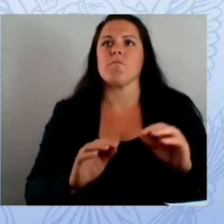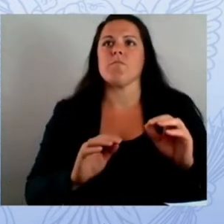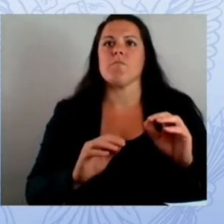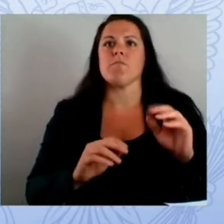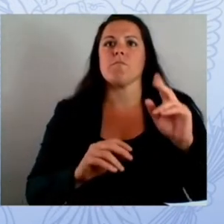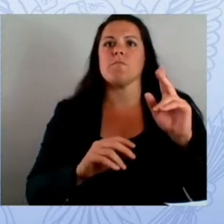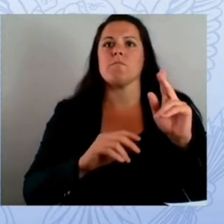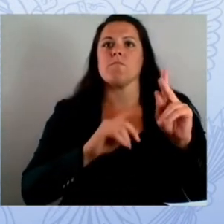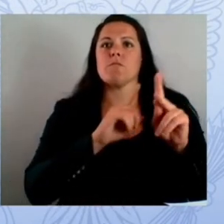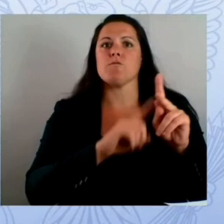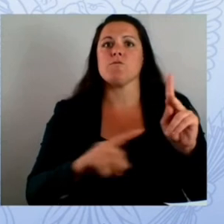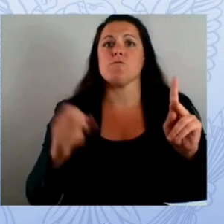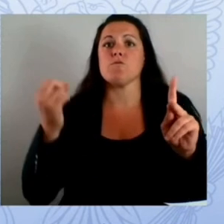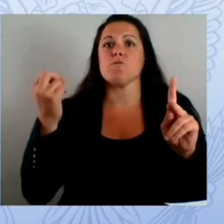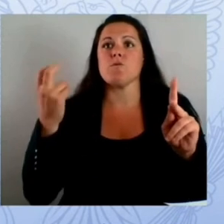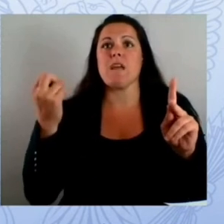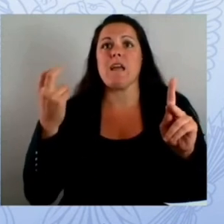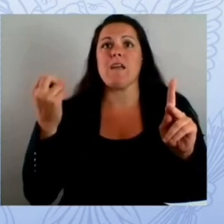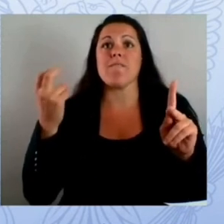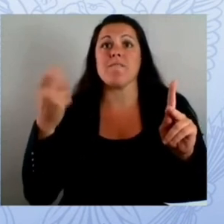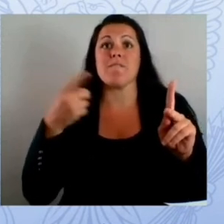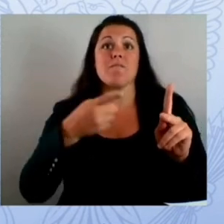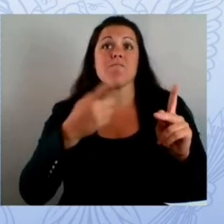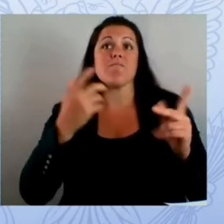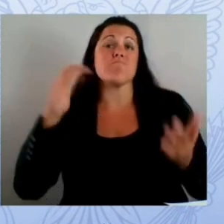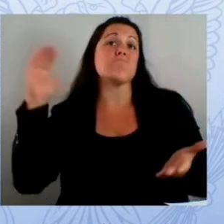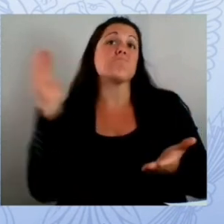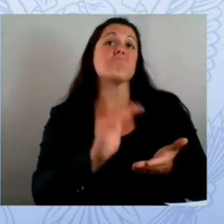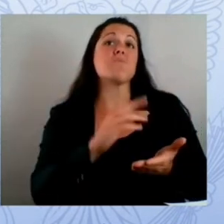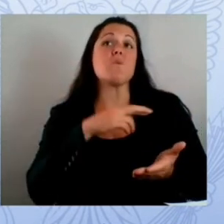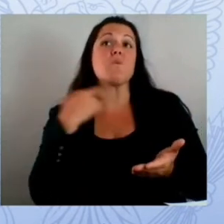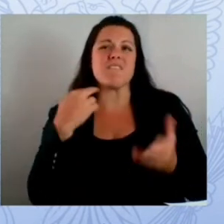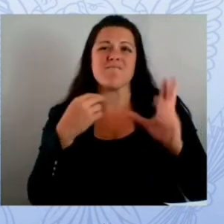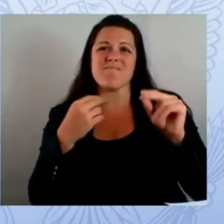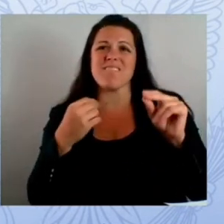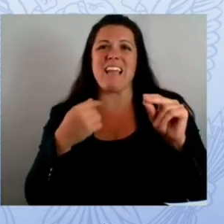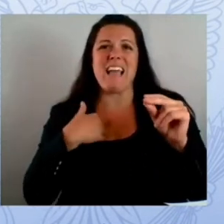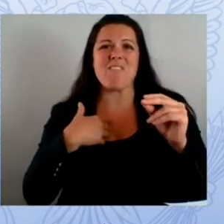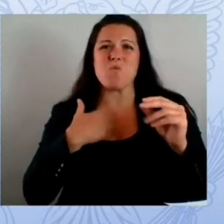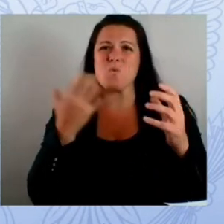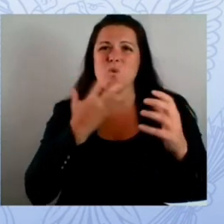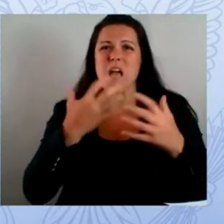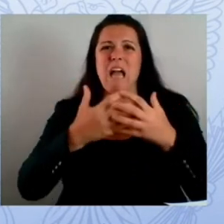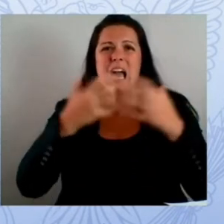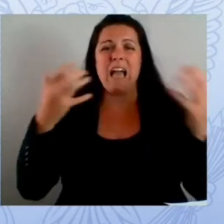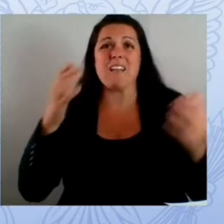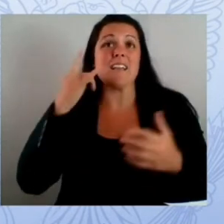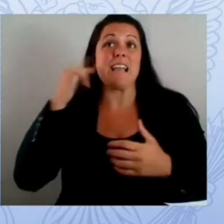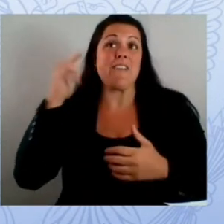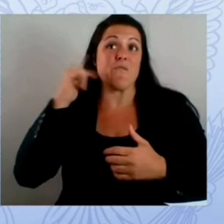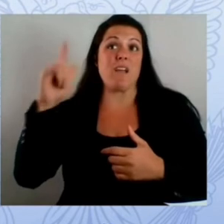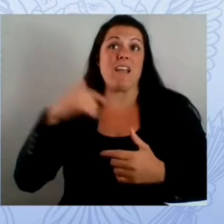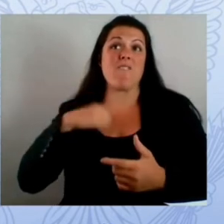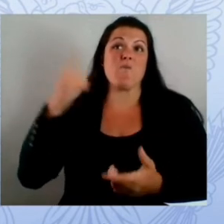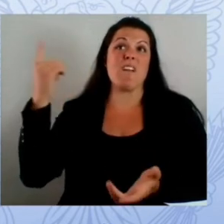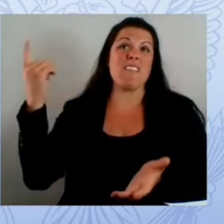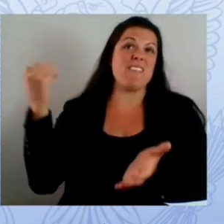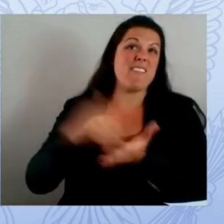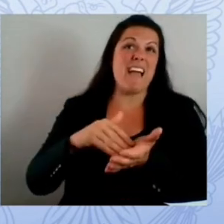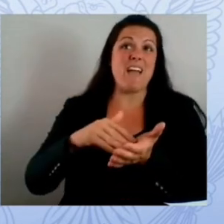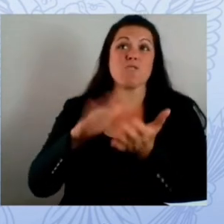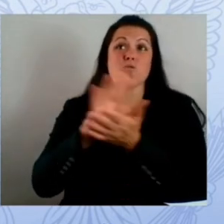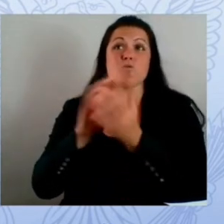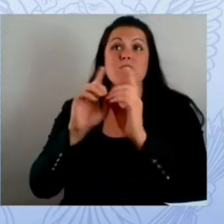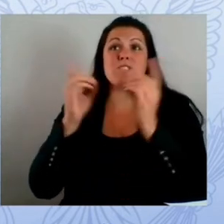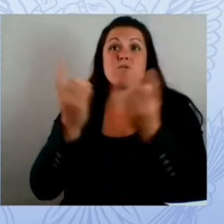serving nearly six million students the vast majority of which have never had a comprehensive vulnerability assessment the reality